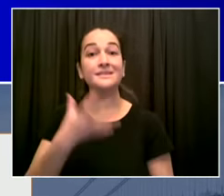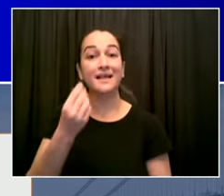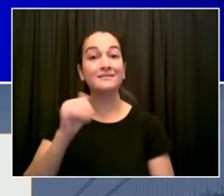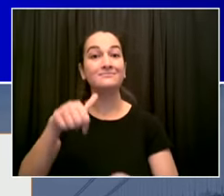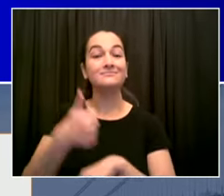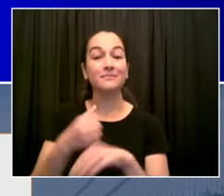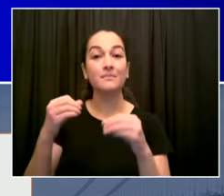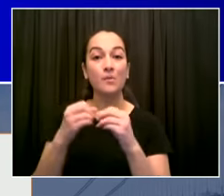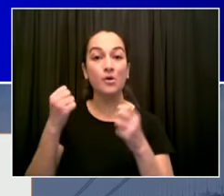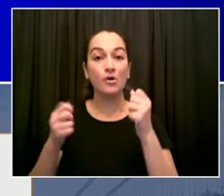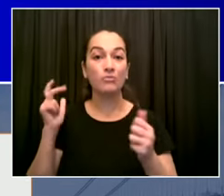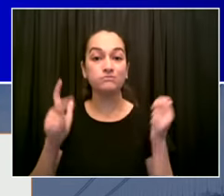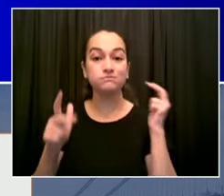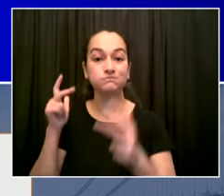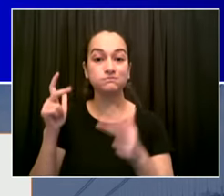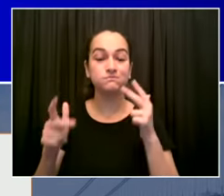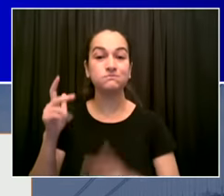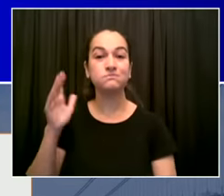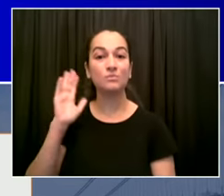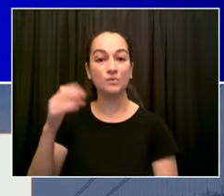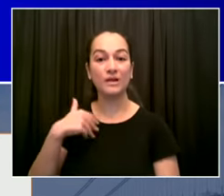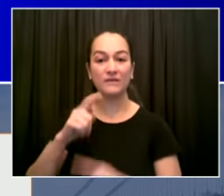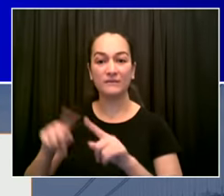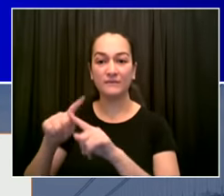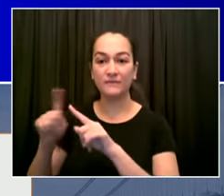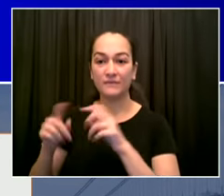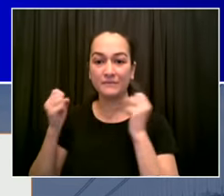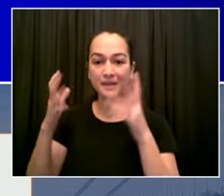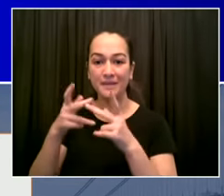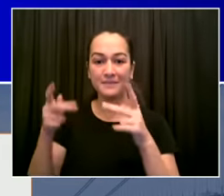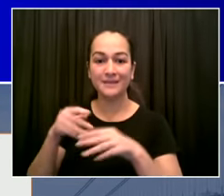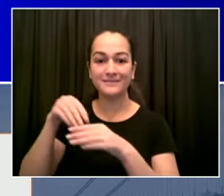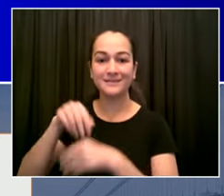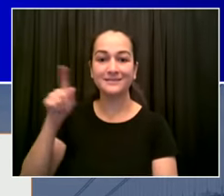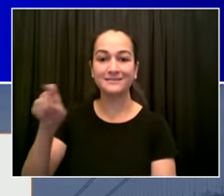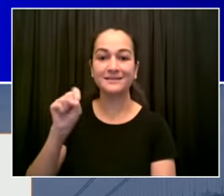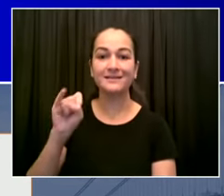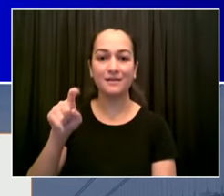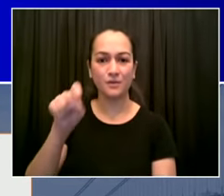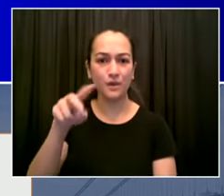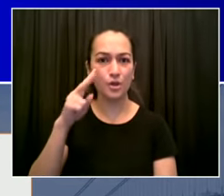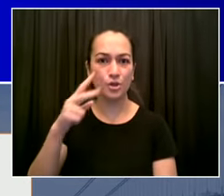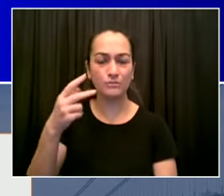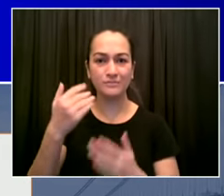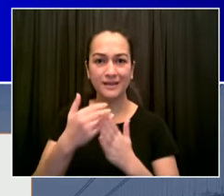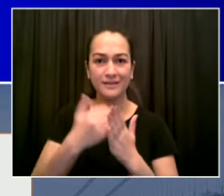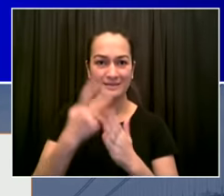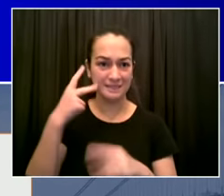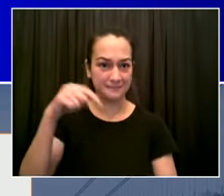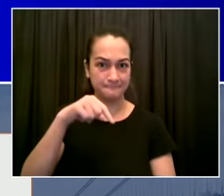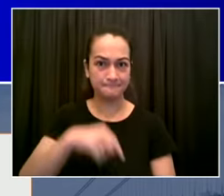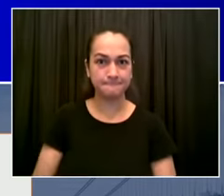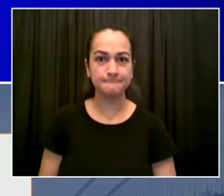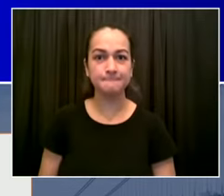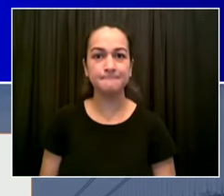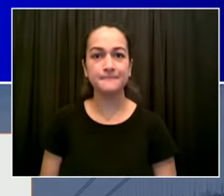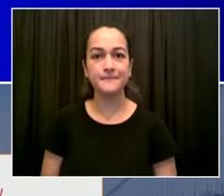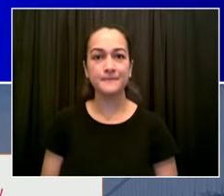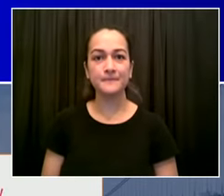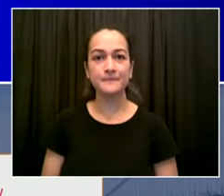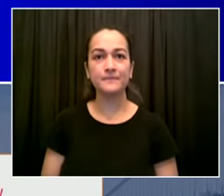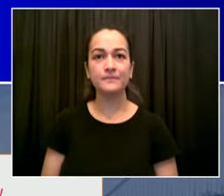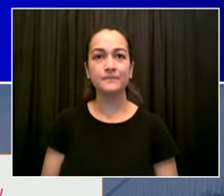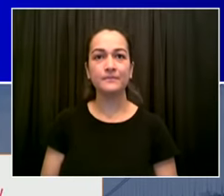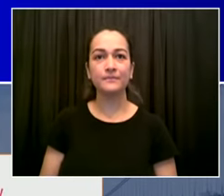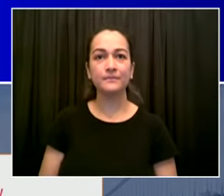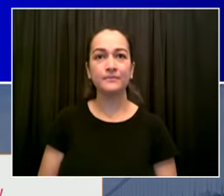screen the mobile vaccination sites i got i gotta make sure that everyone's doing their job today no the other sites the longer list of sites